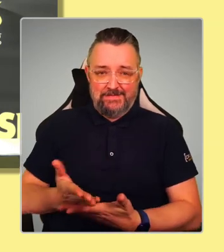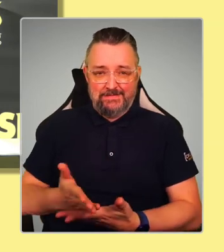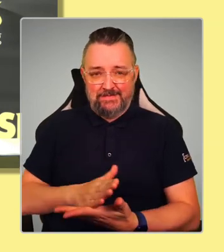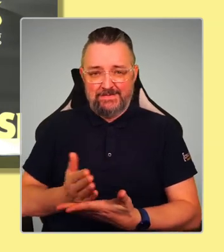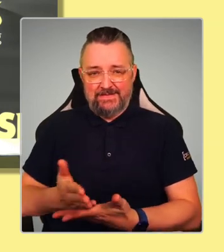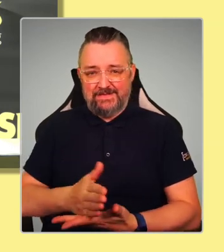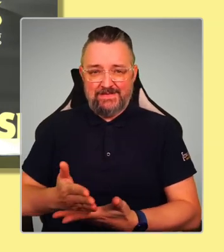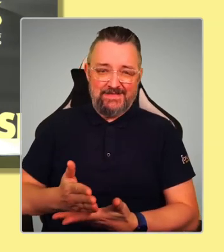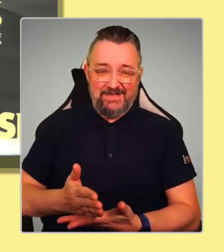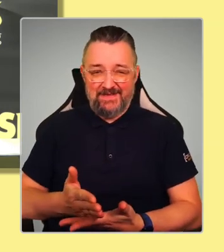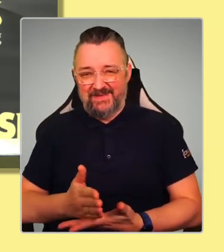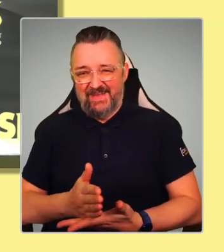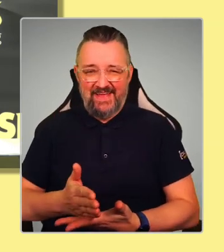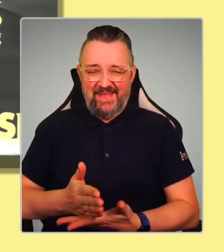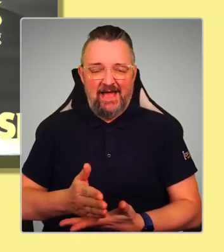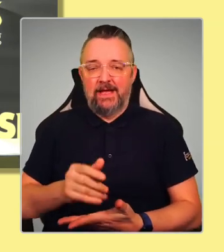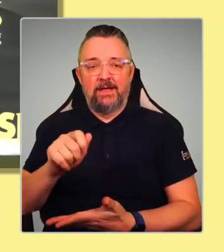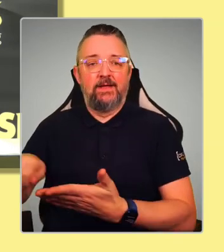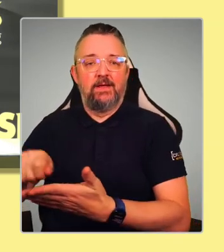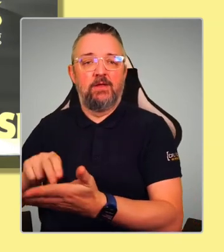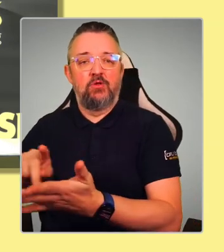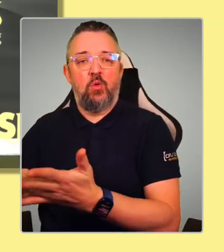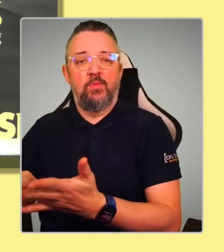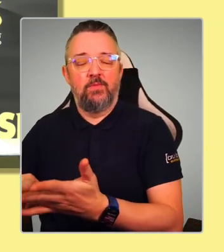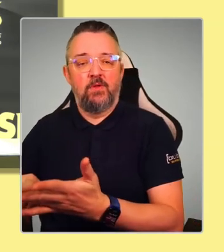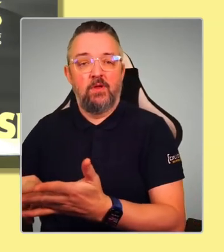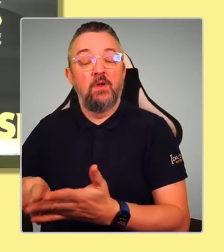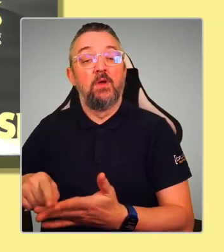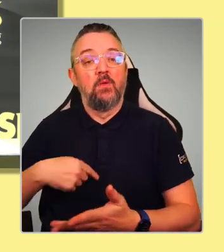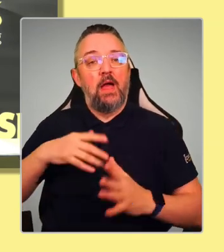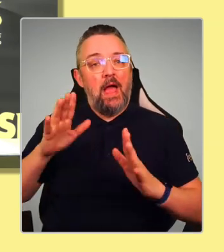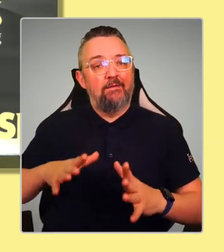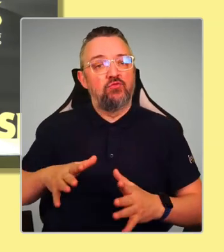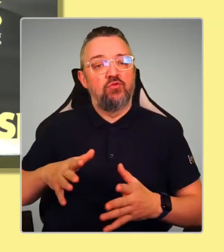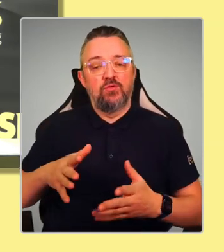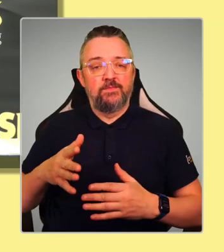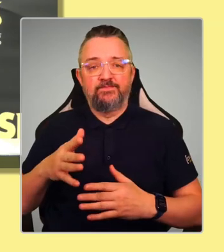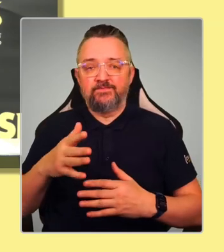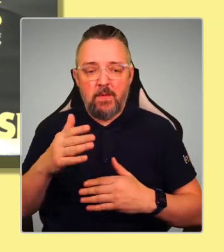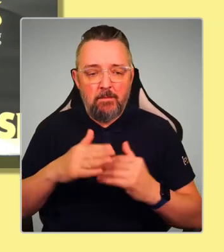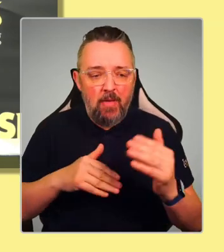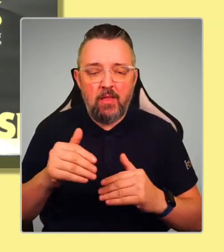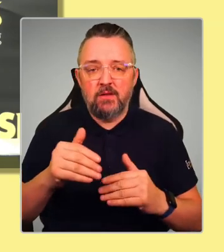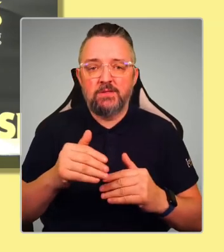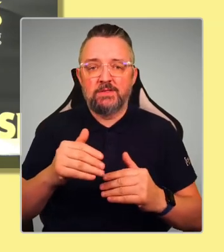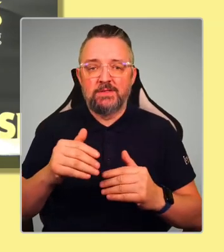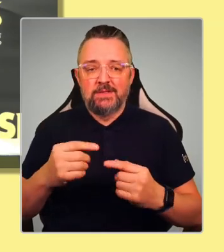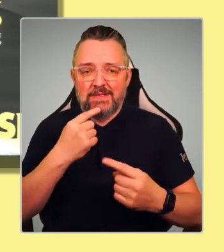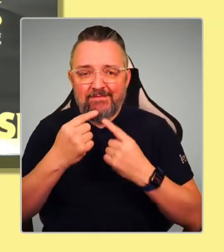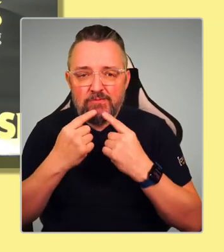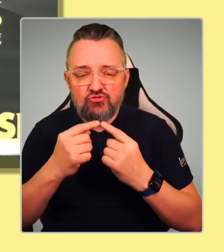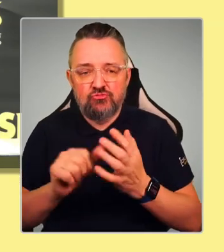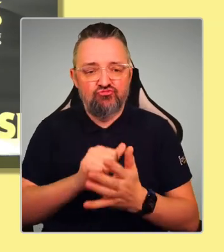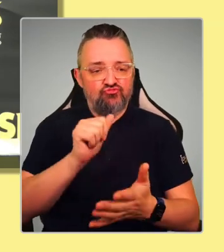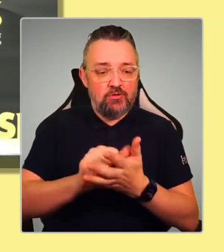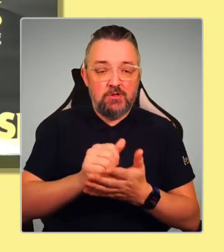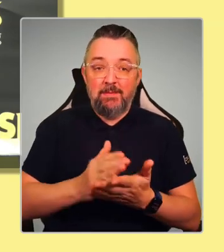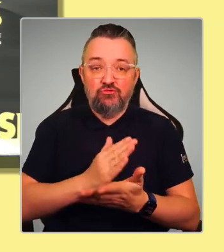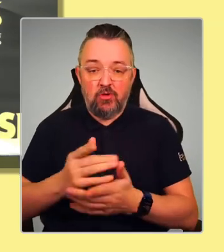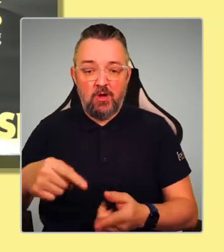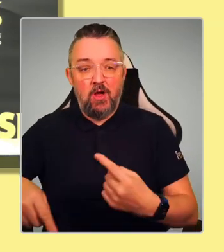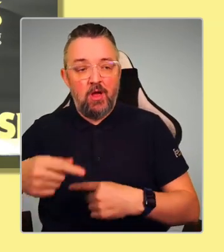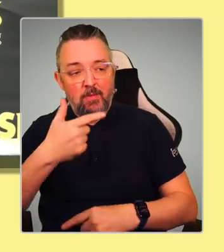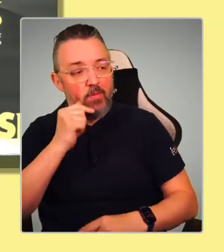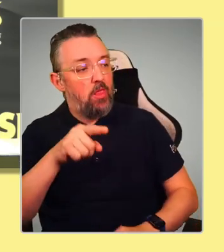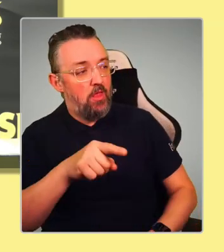control of that, and we start to build the infrastructure that's required in order to get people to have that level of confidence, that